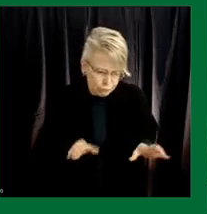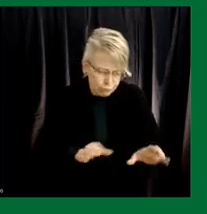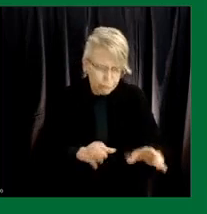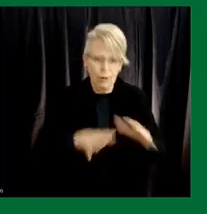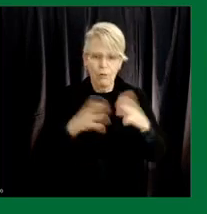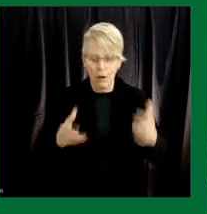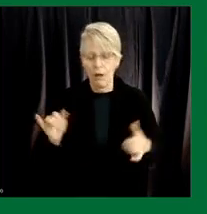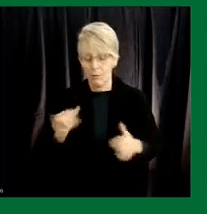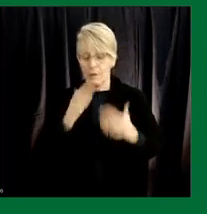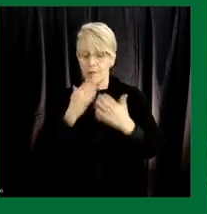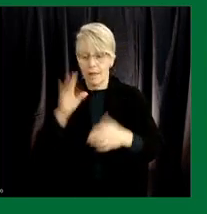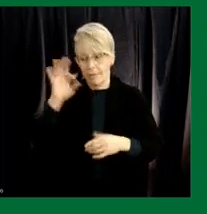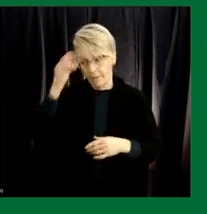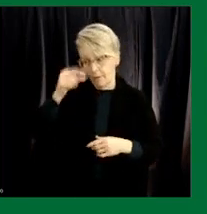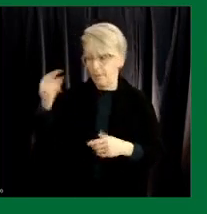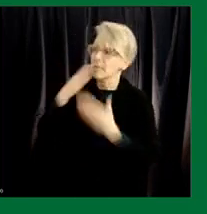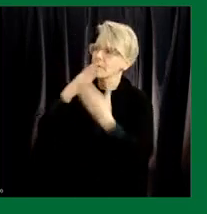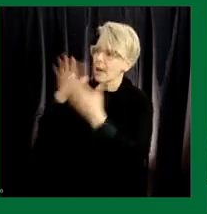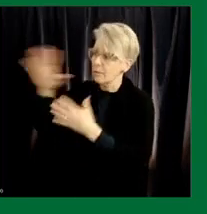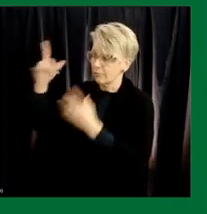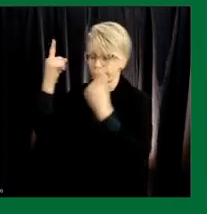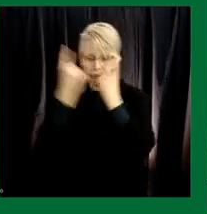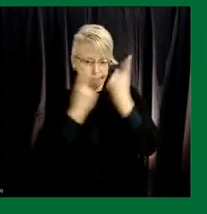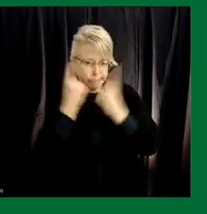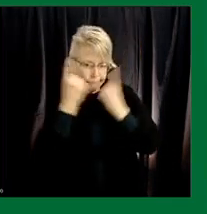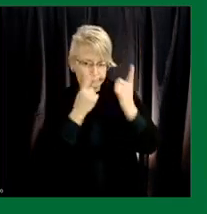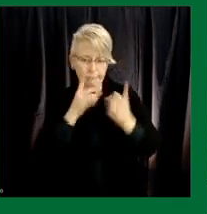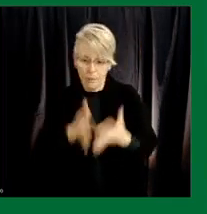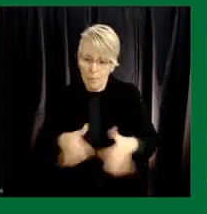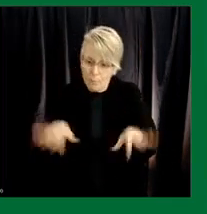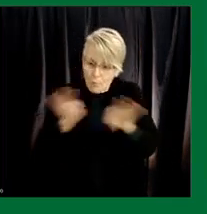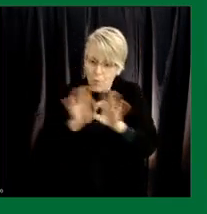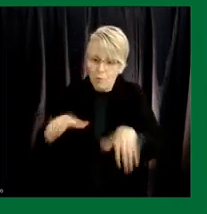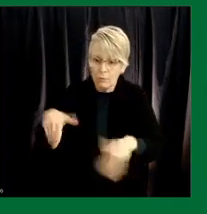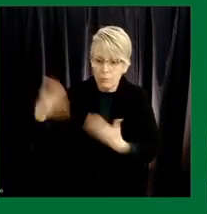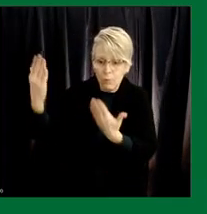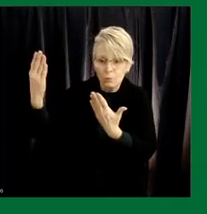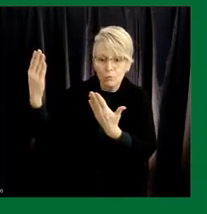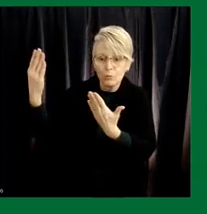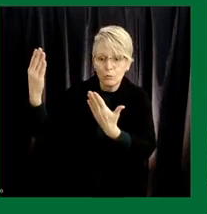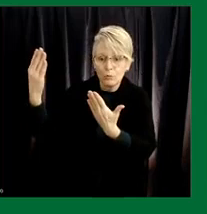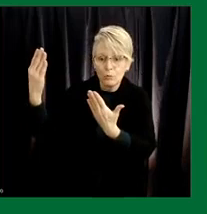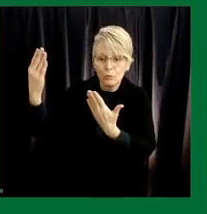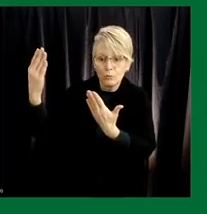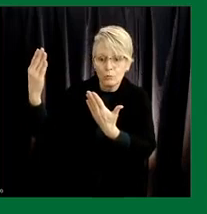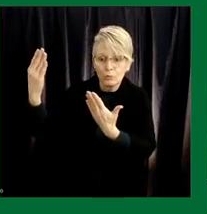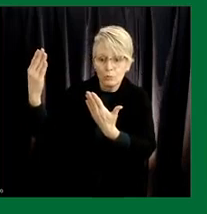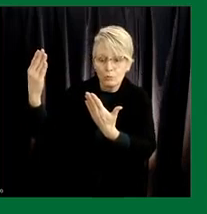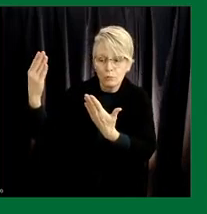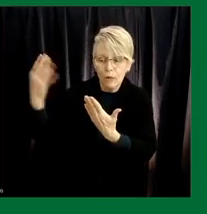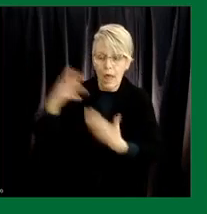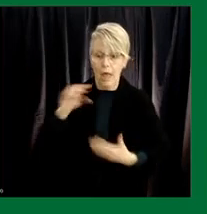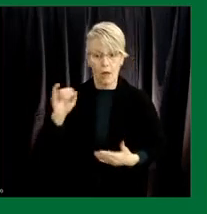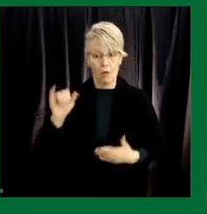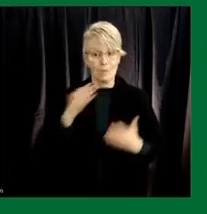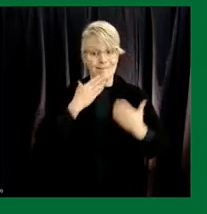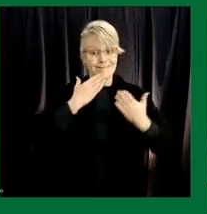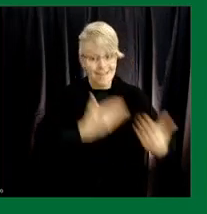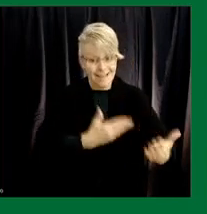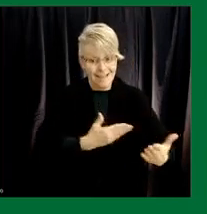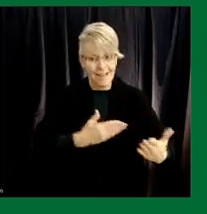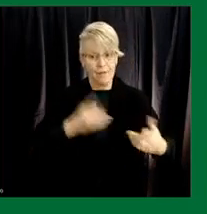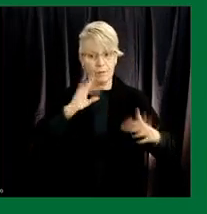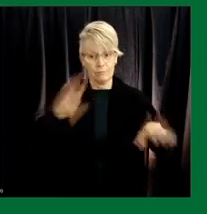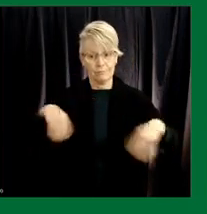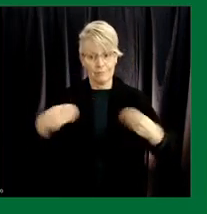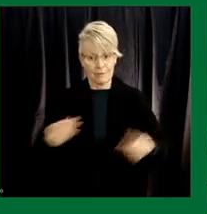advance the federal government for their consideration of this very valuable proposal that you put before them and and i thank you for providing the province